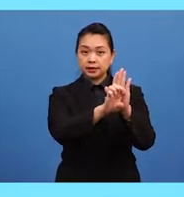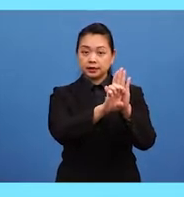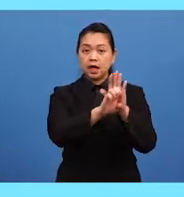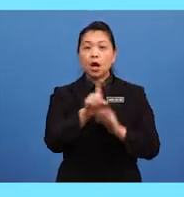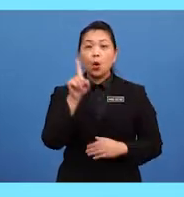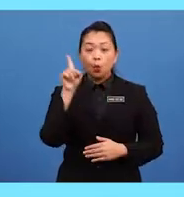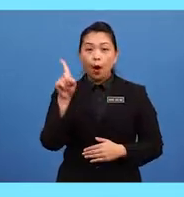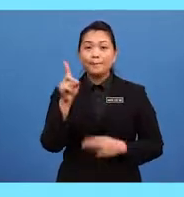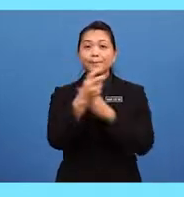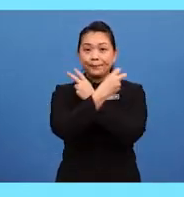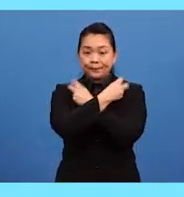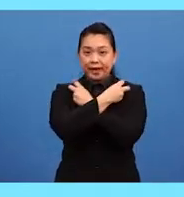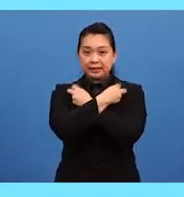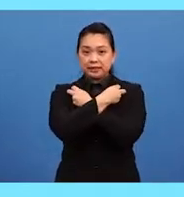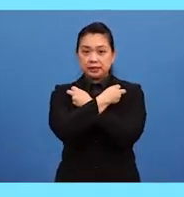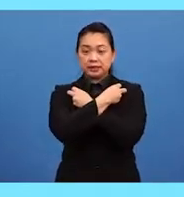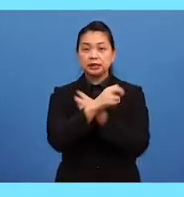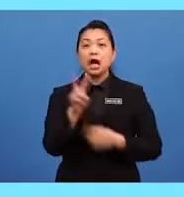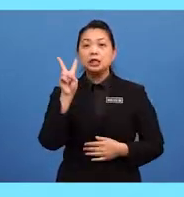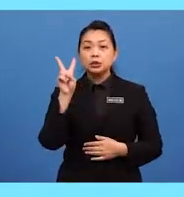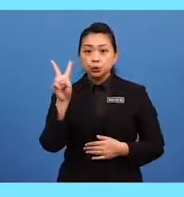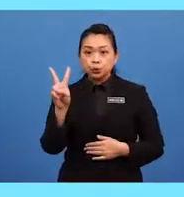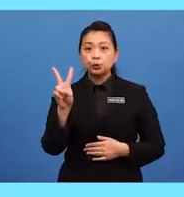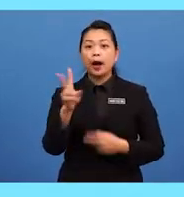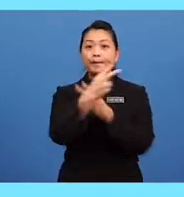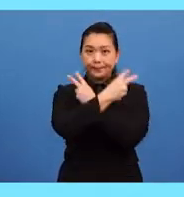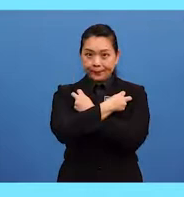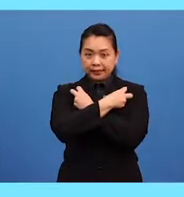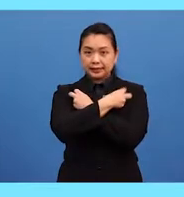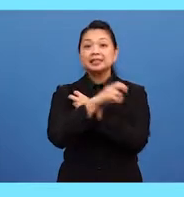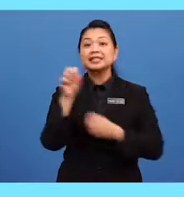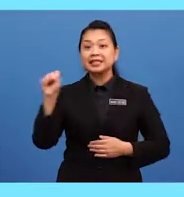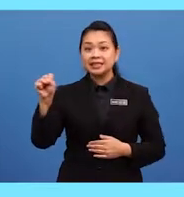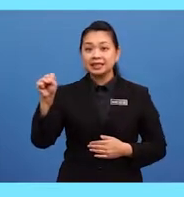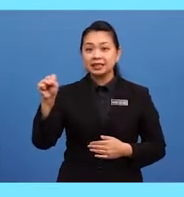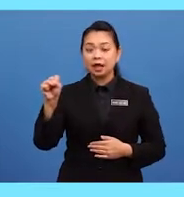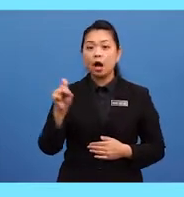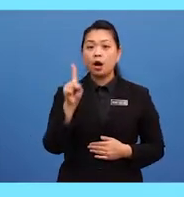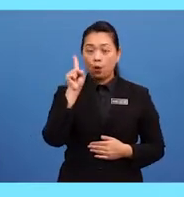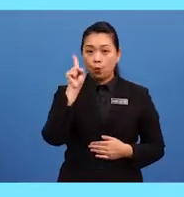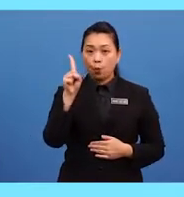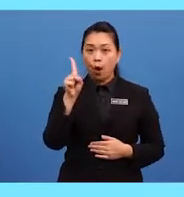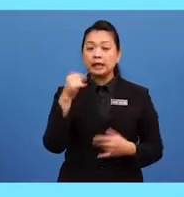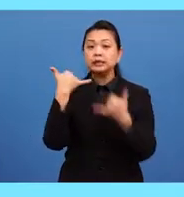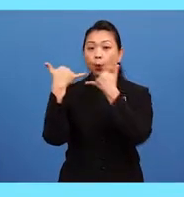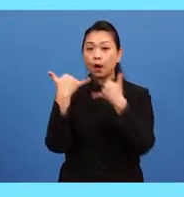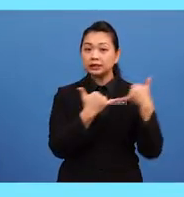one bat, two bats, one watermelon,